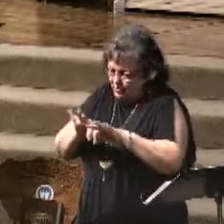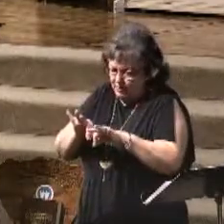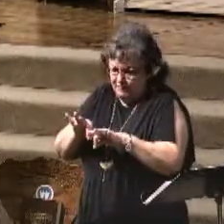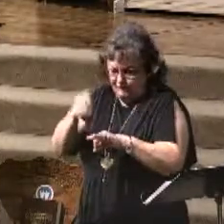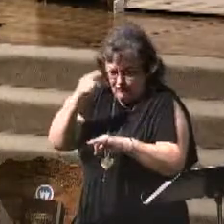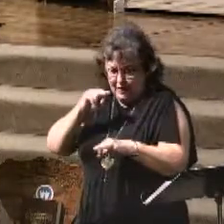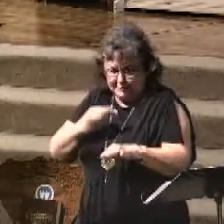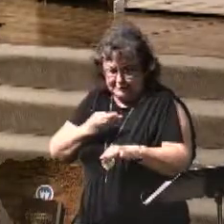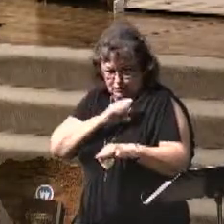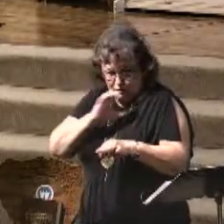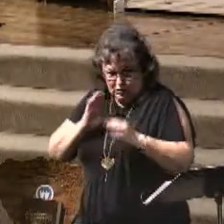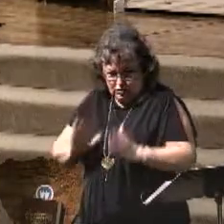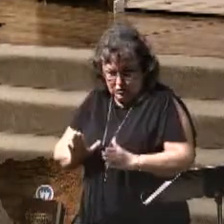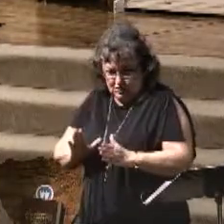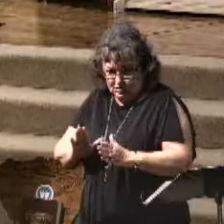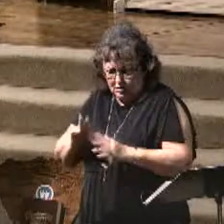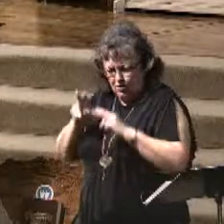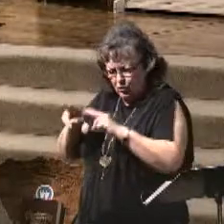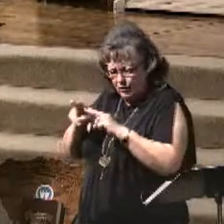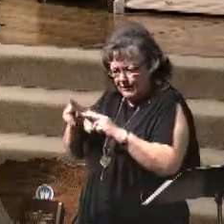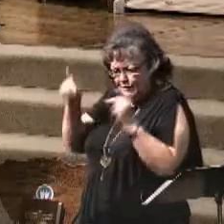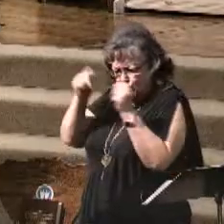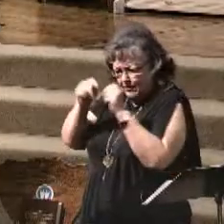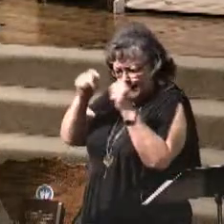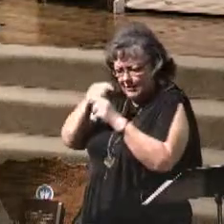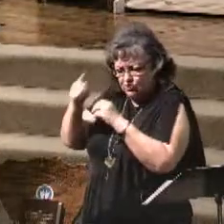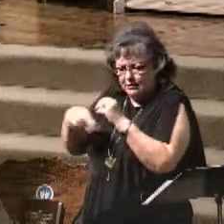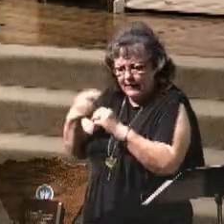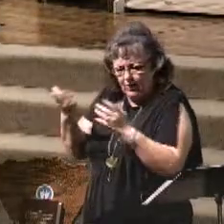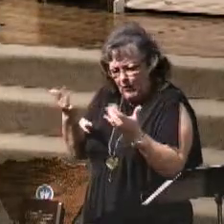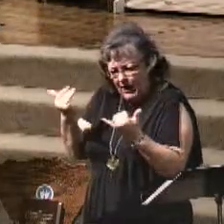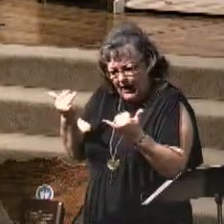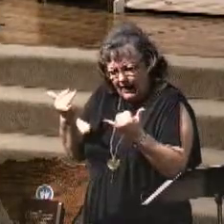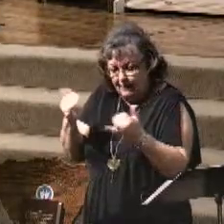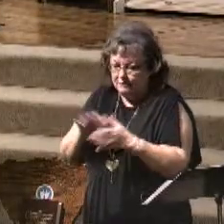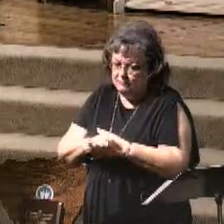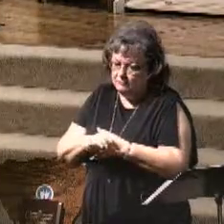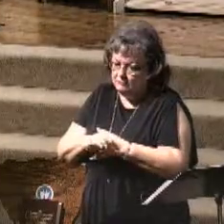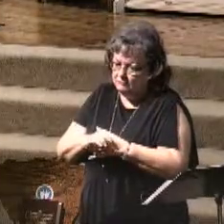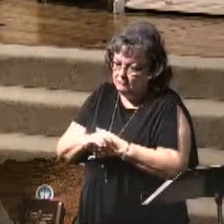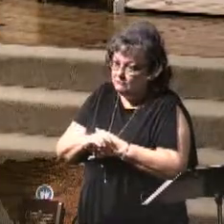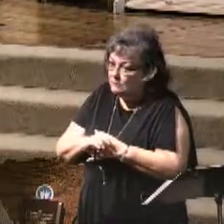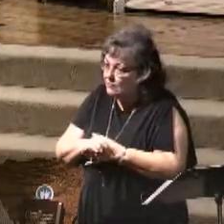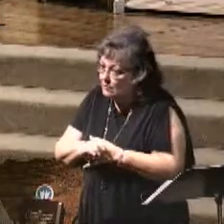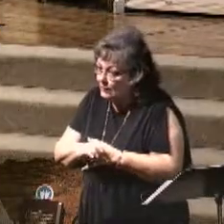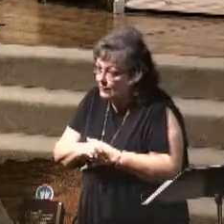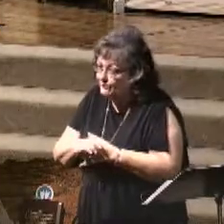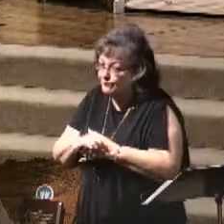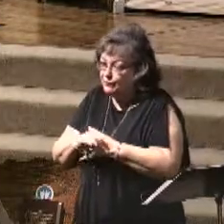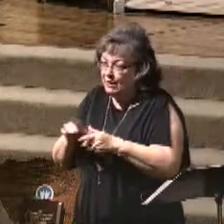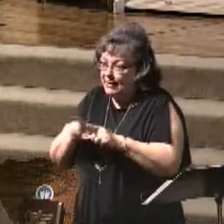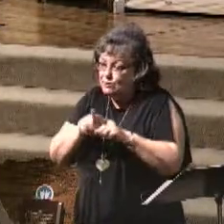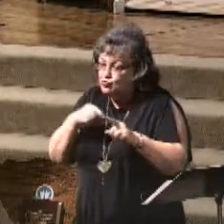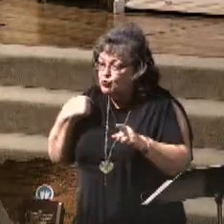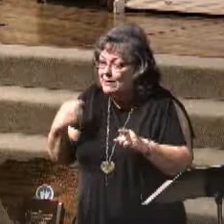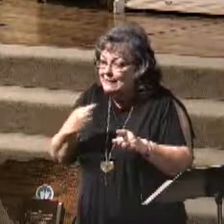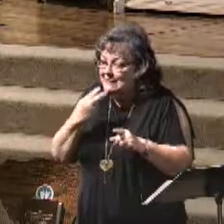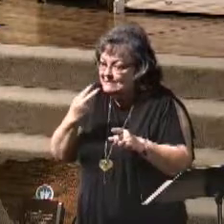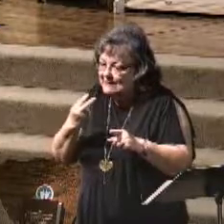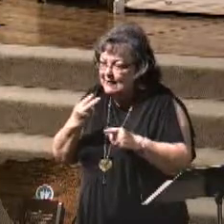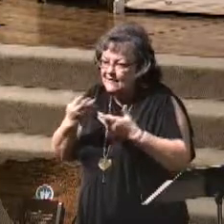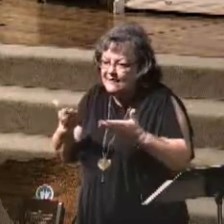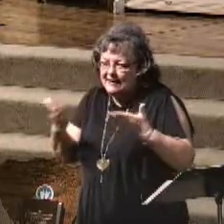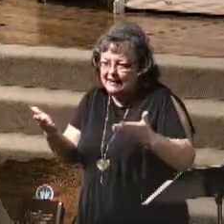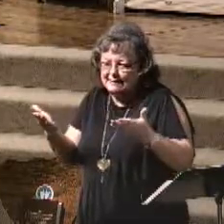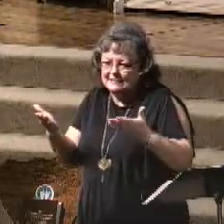as a church to look at what the tribulation period is going to be like, my friend? As we see things